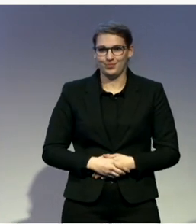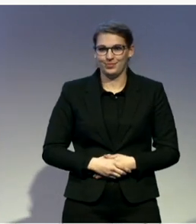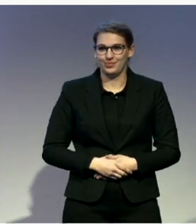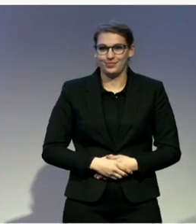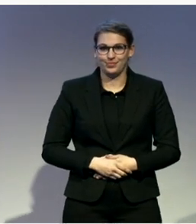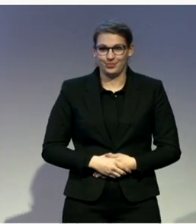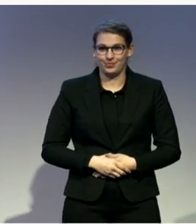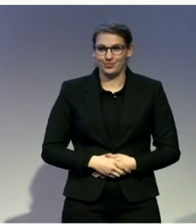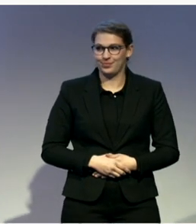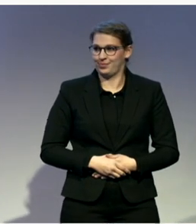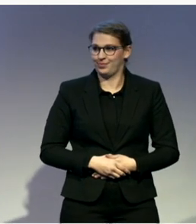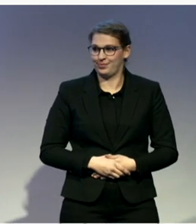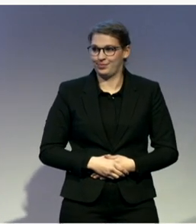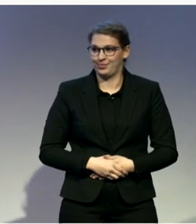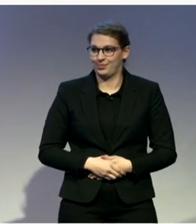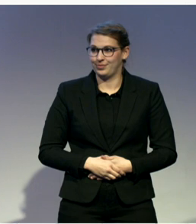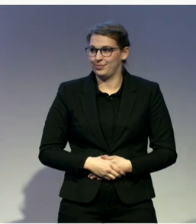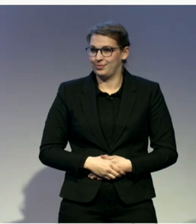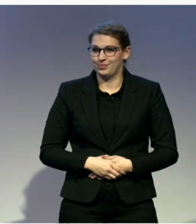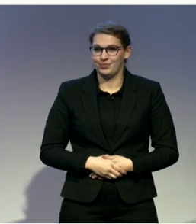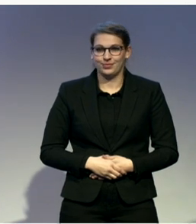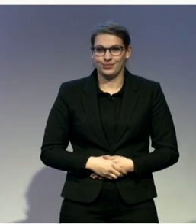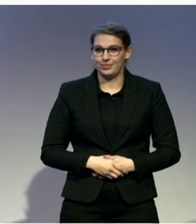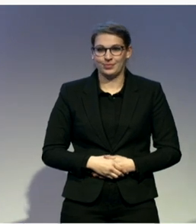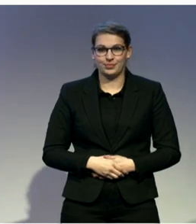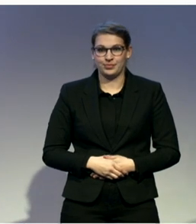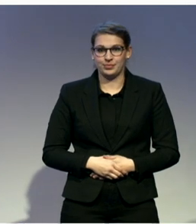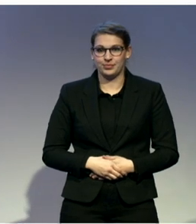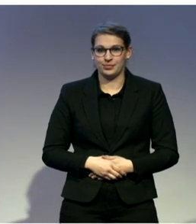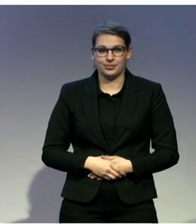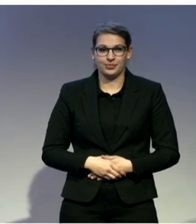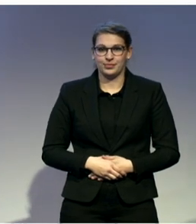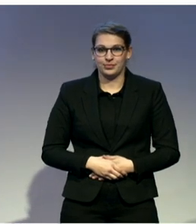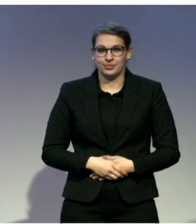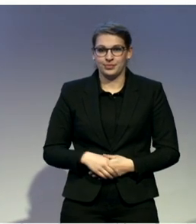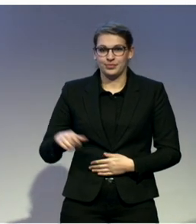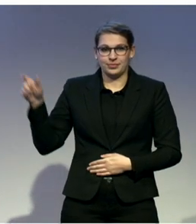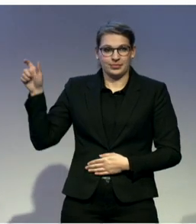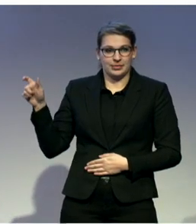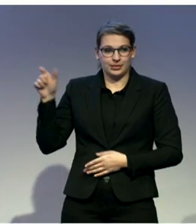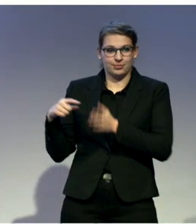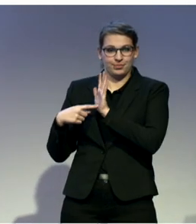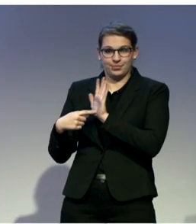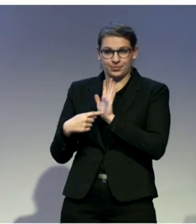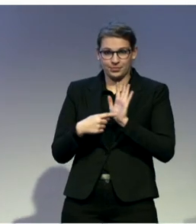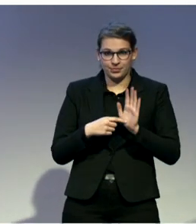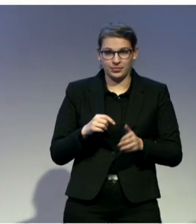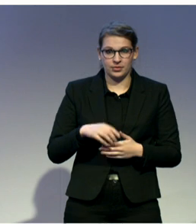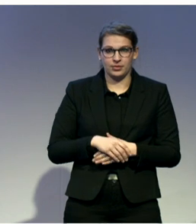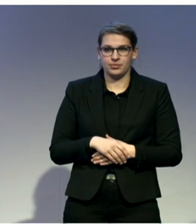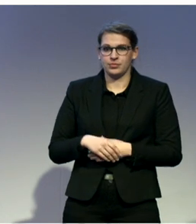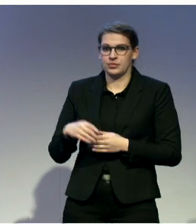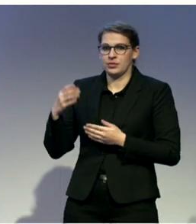The presentation. I will introduce the panelists, each one before they speak. And I wanted to focus